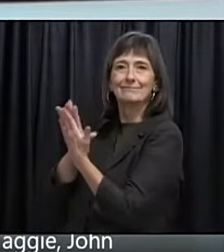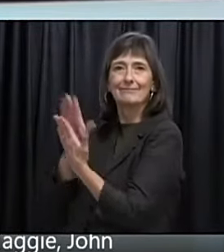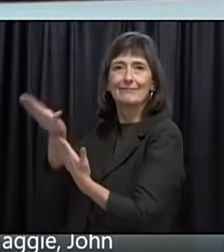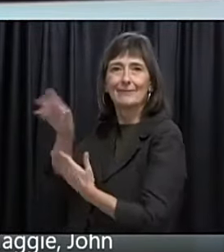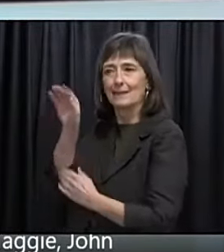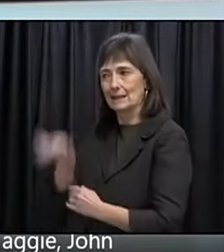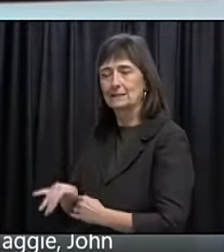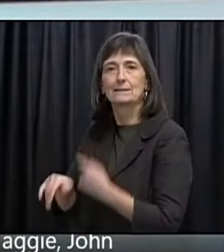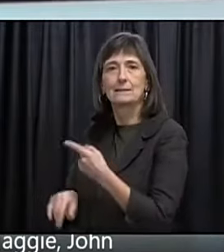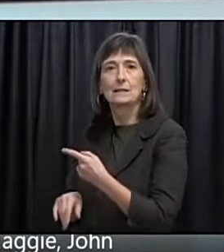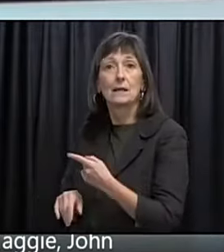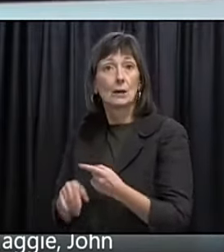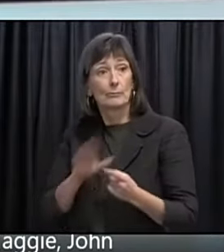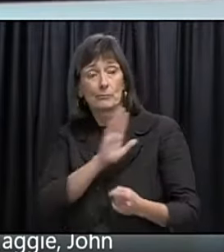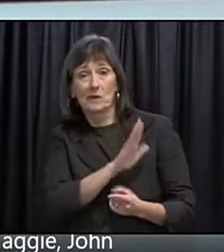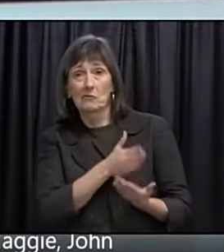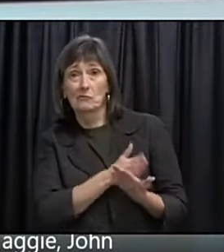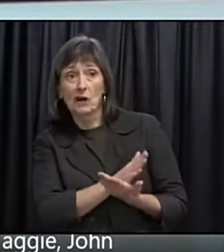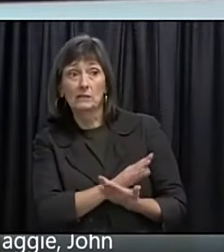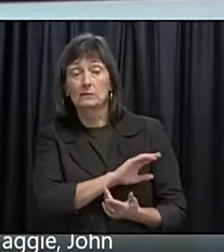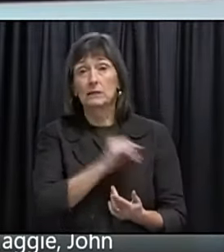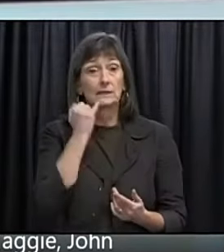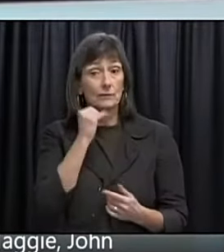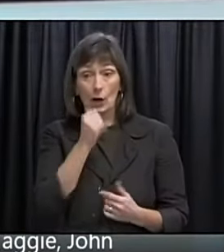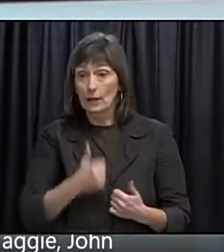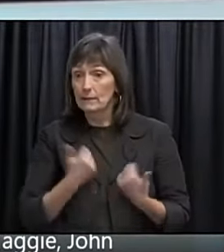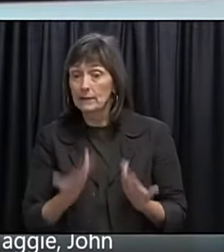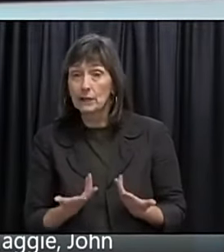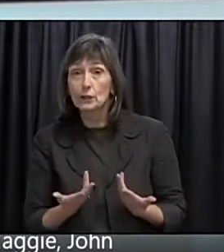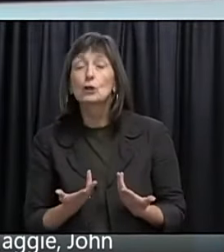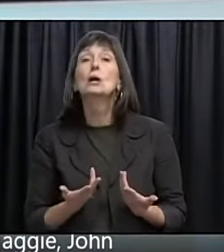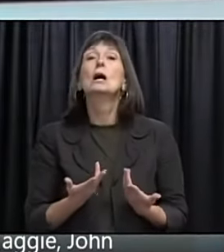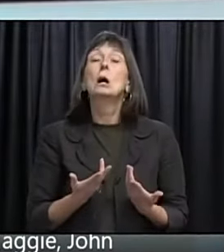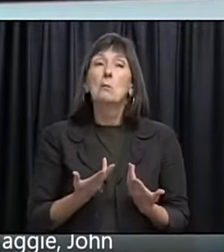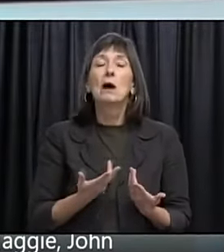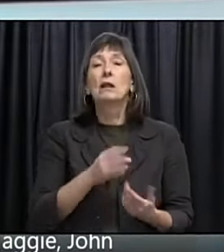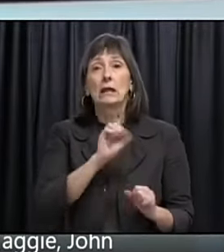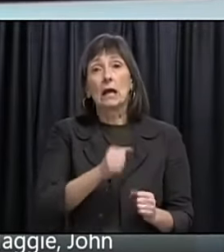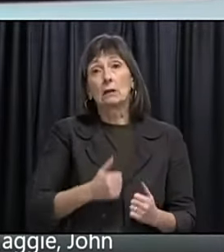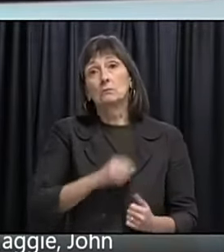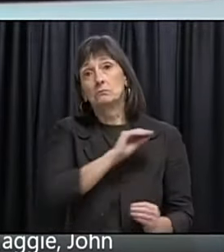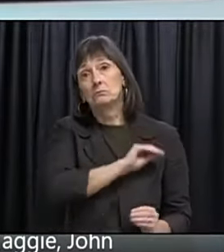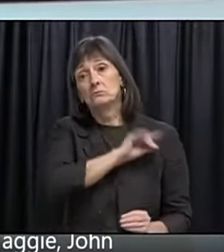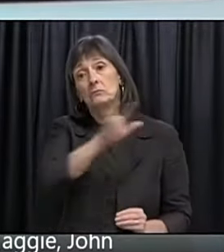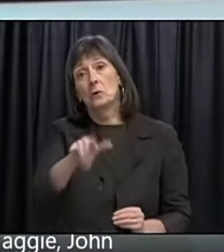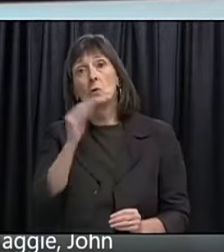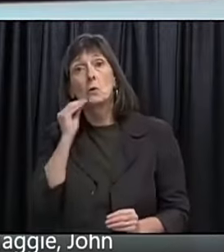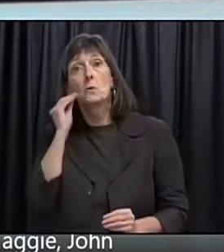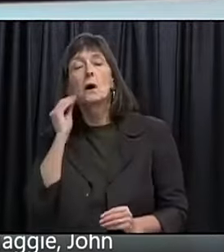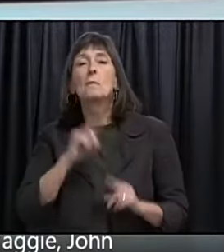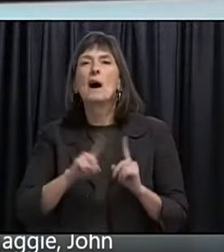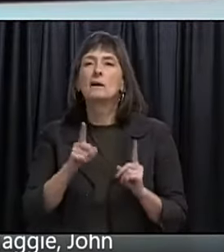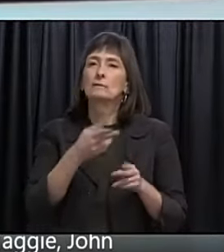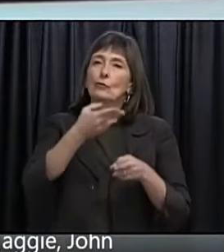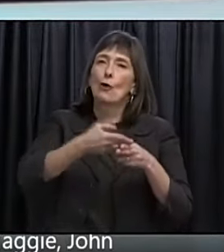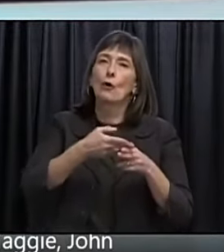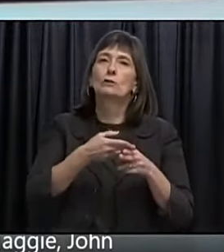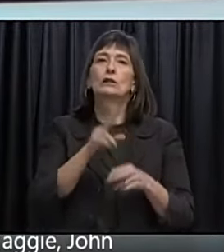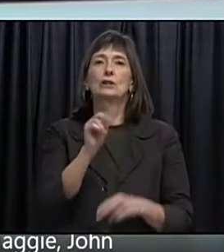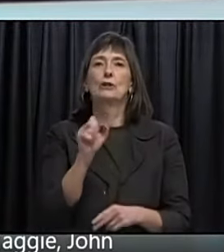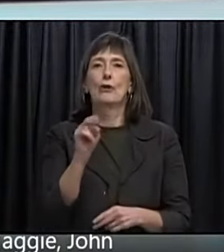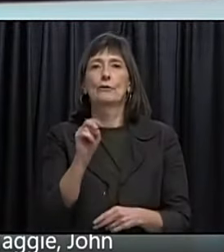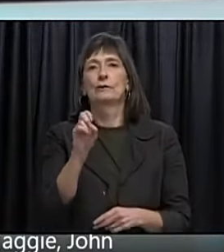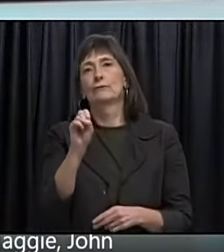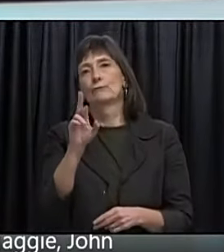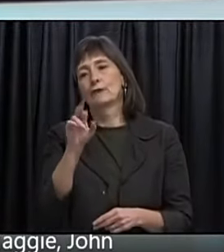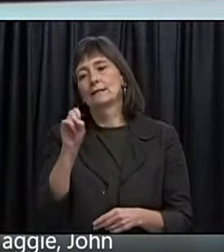in this province. Have a right. come home. And. would. up. As travel. From other jurisdictions. Too.